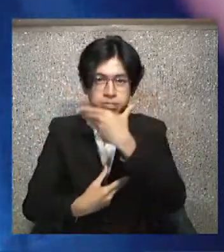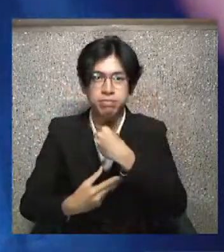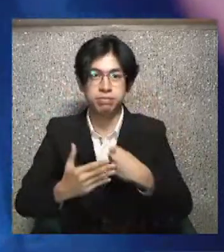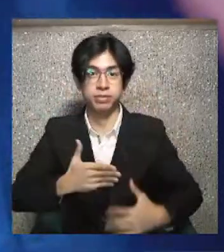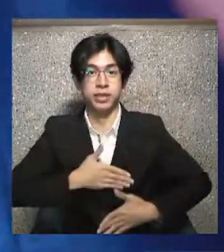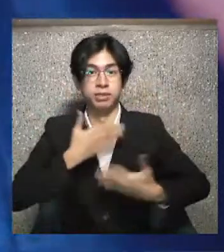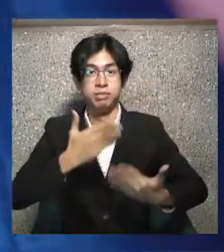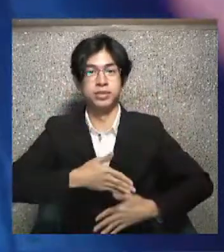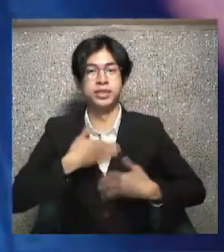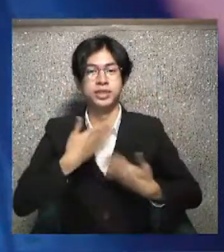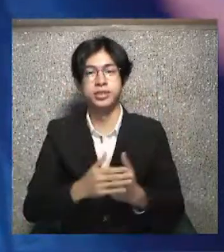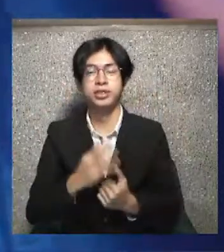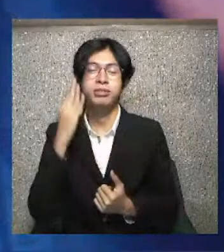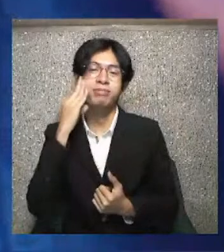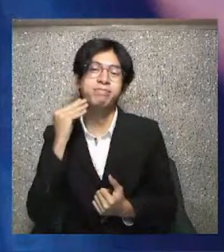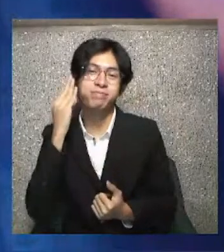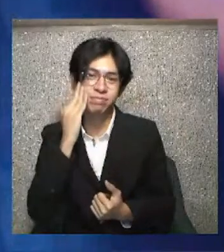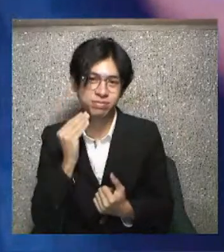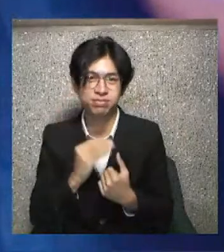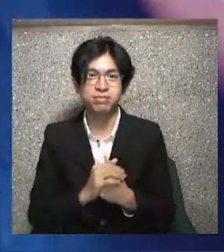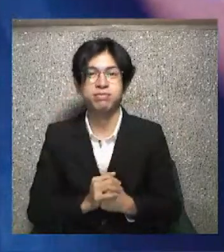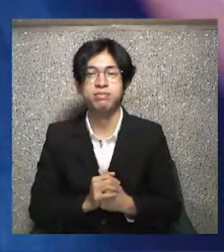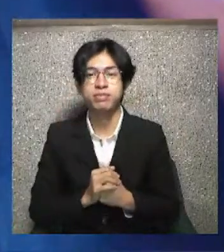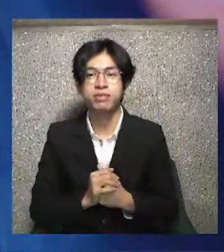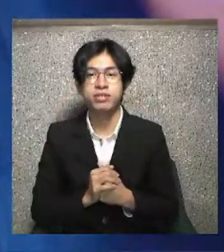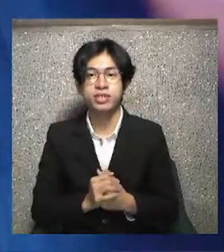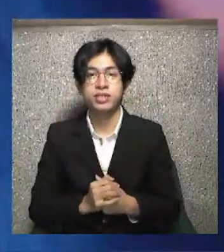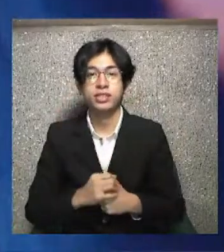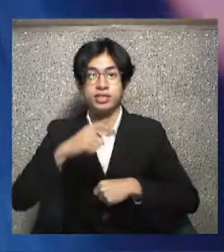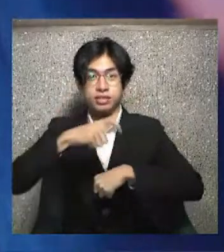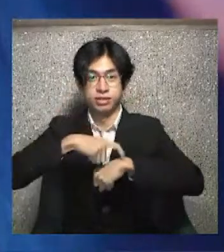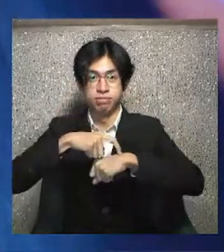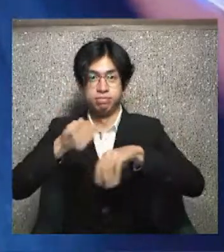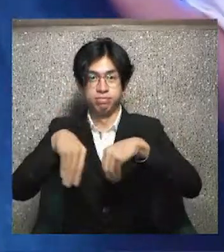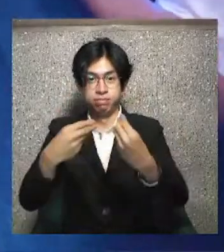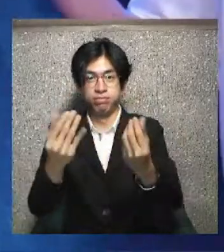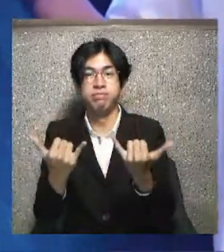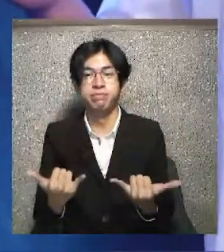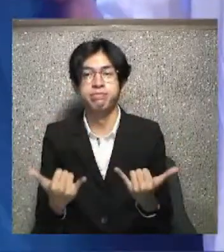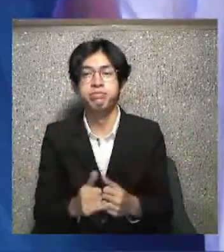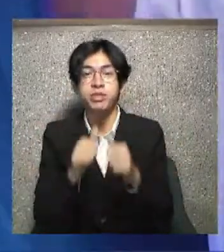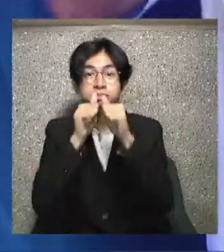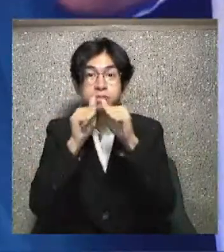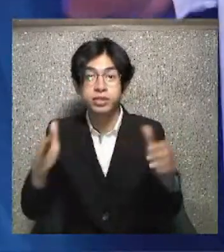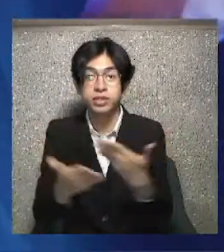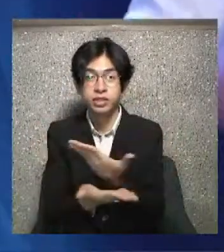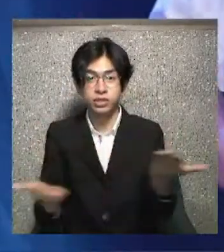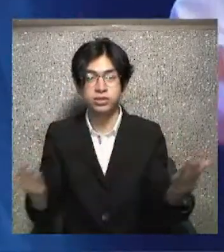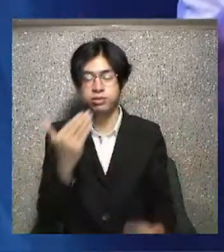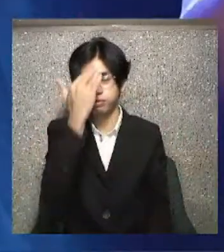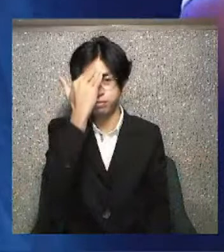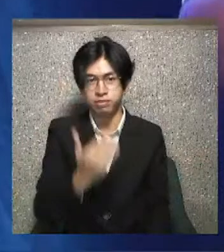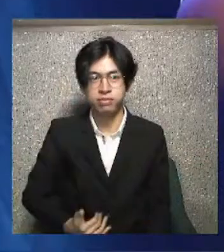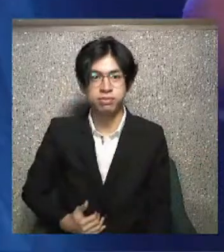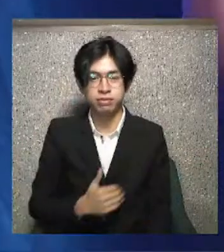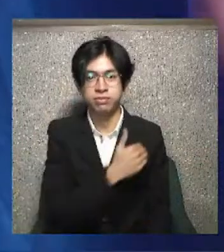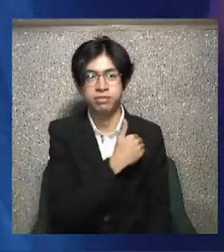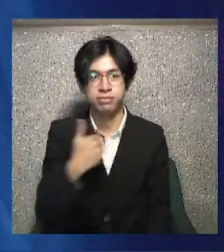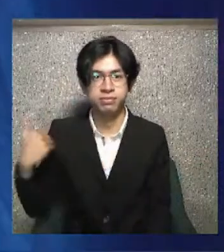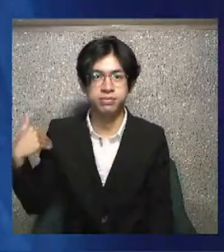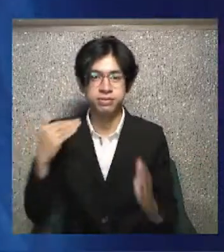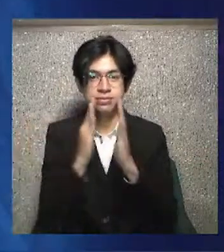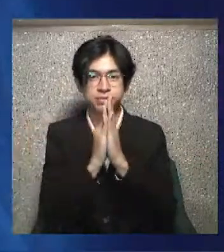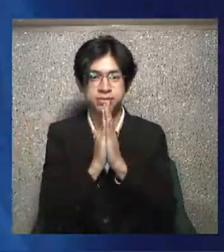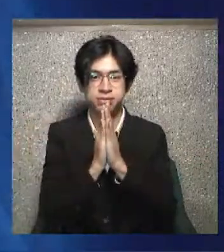joyful experience that it can be. and to that end, I bless each of you, the Father, Son, and Holy Spirit.